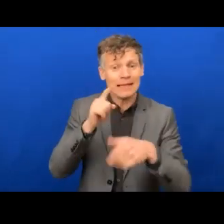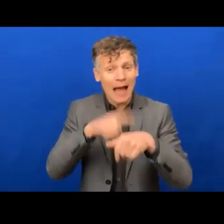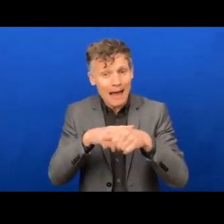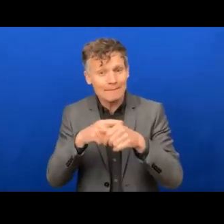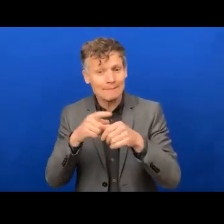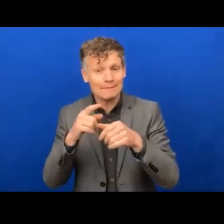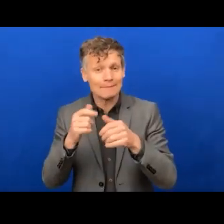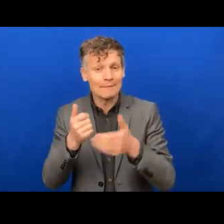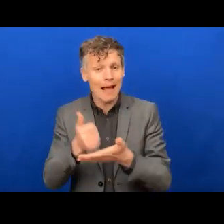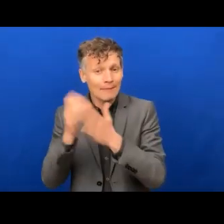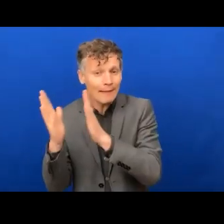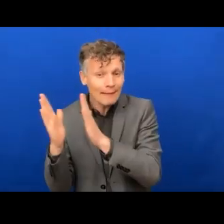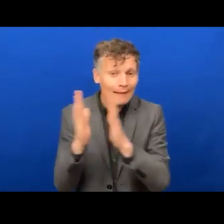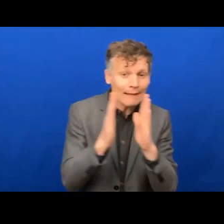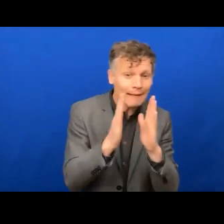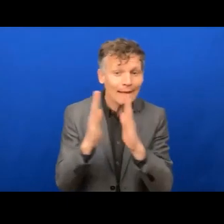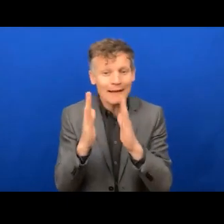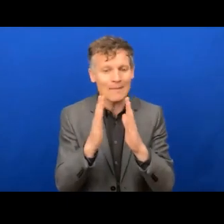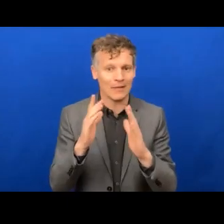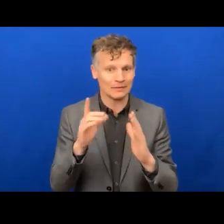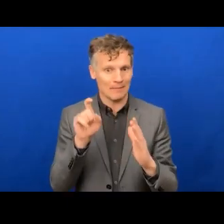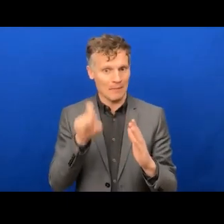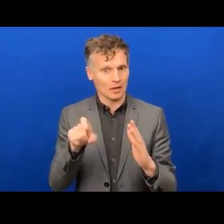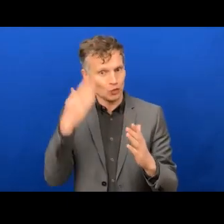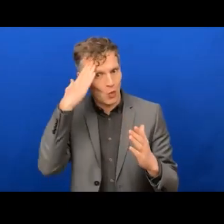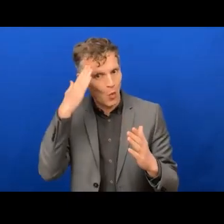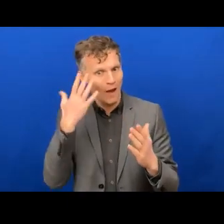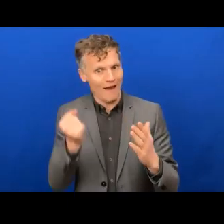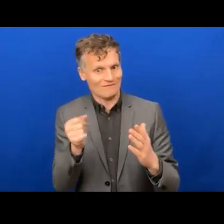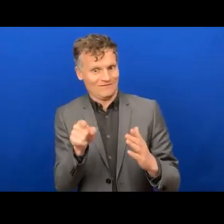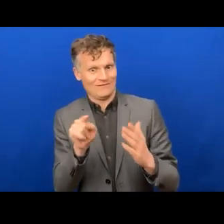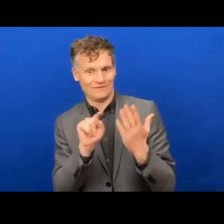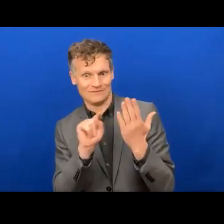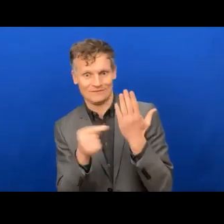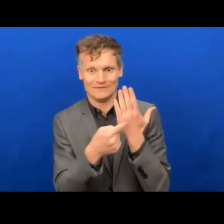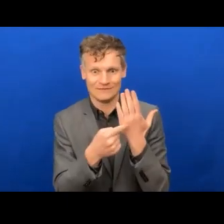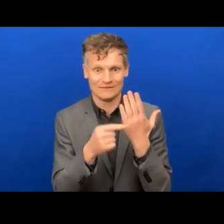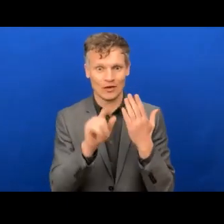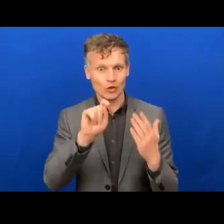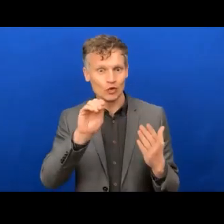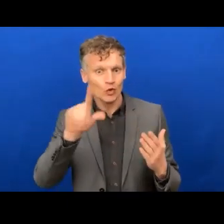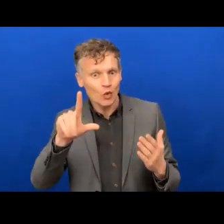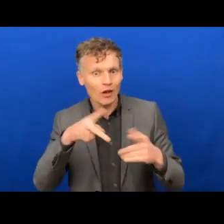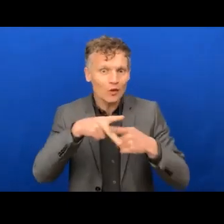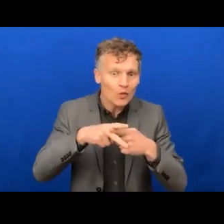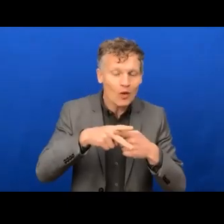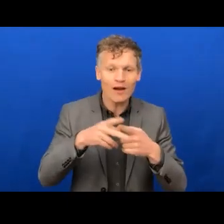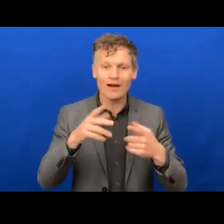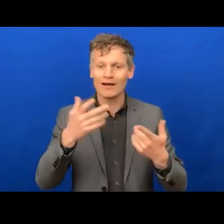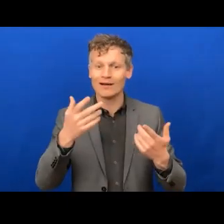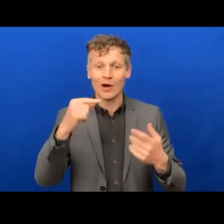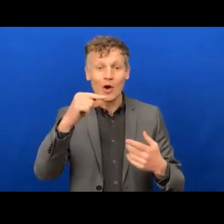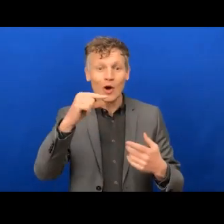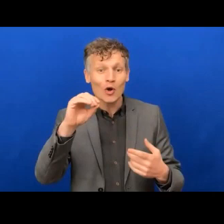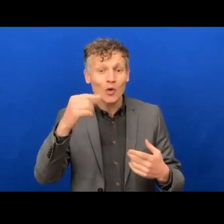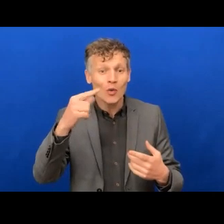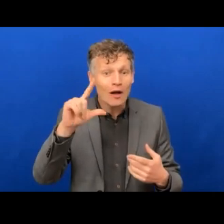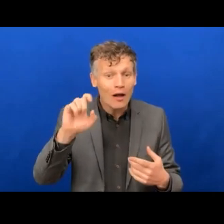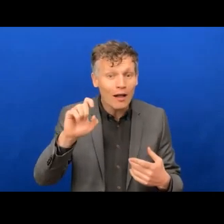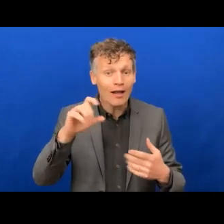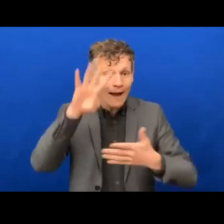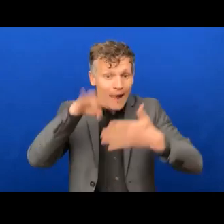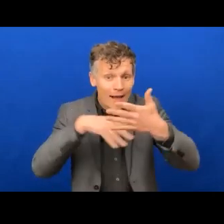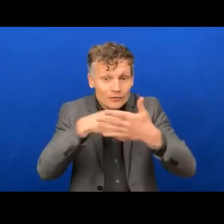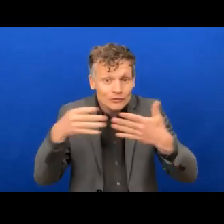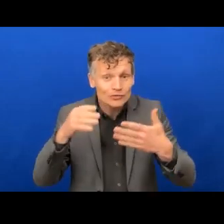inbuilt tools. So using the tools that are available, so Outlook or Google Calendar, these things are really very, very helpful in having some